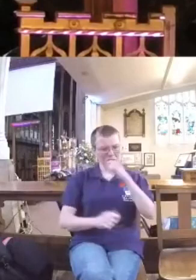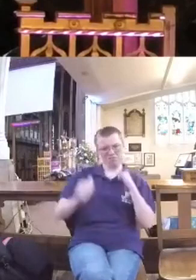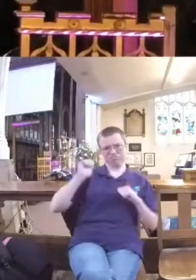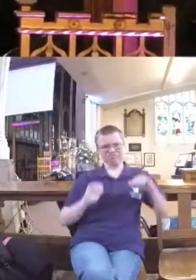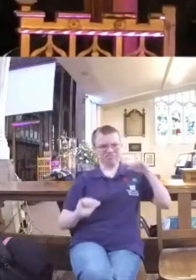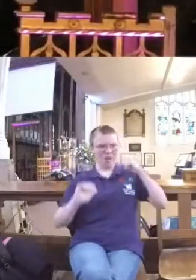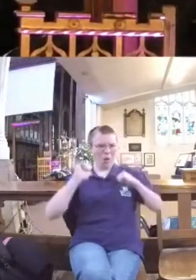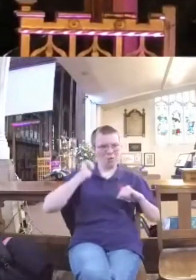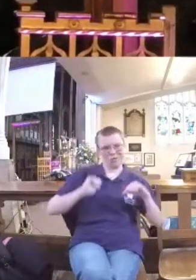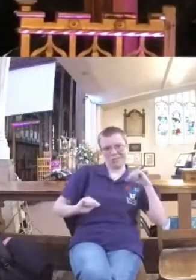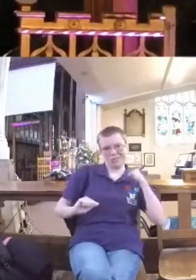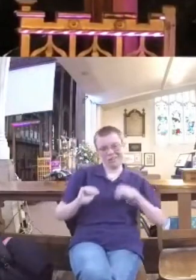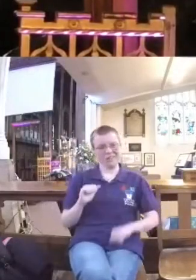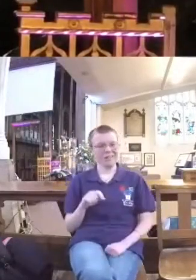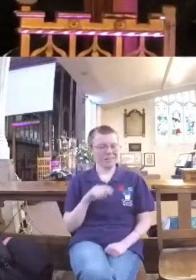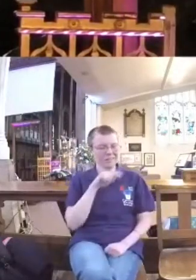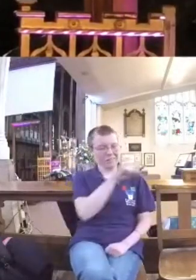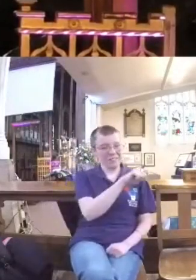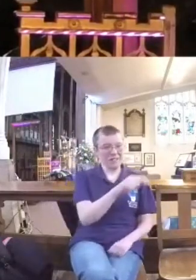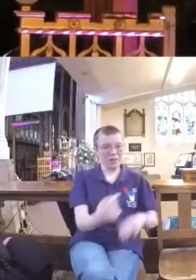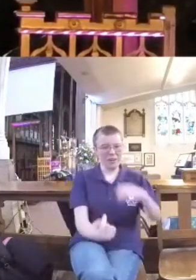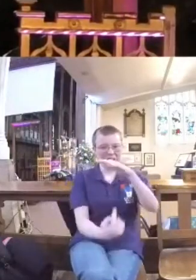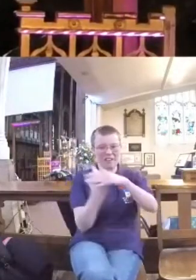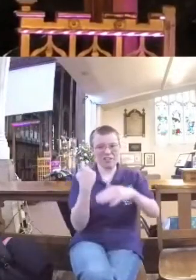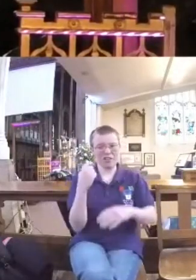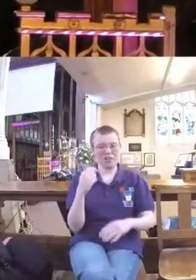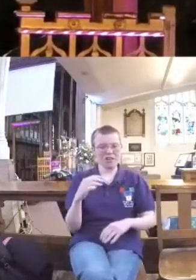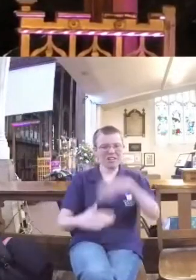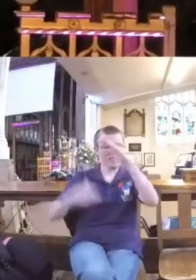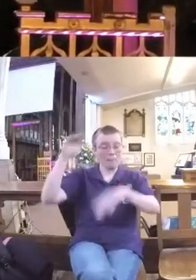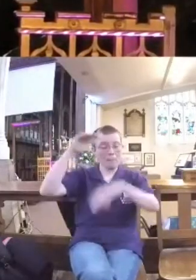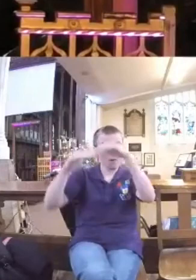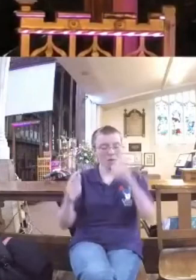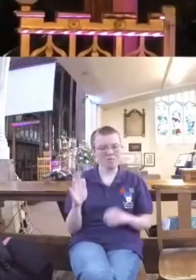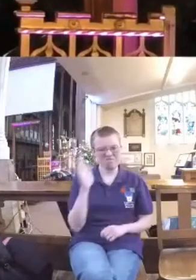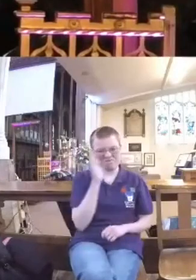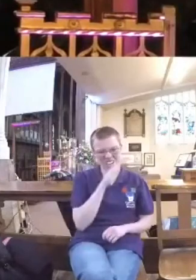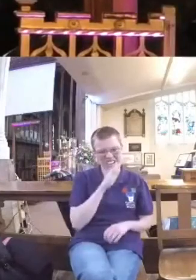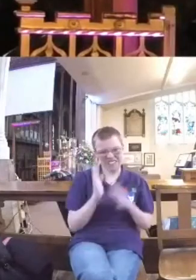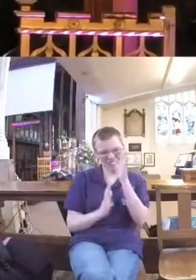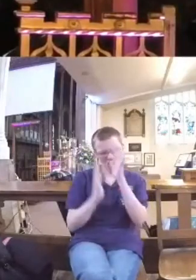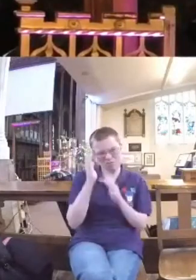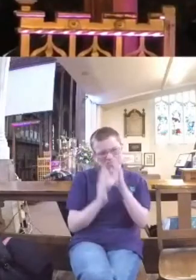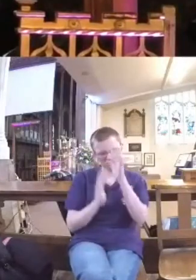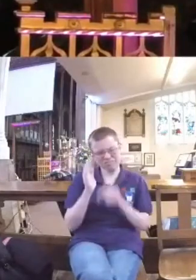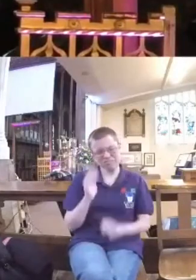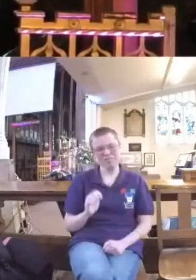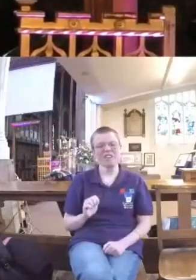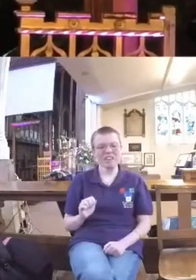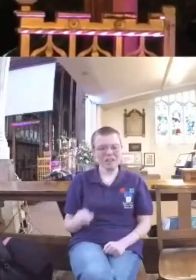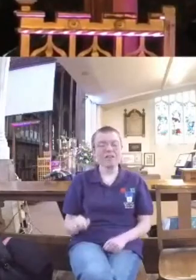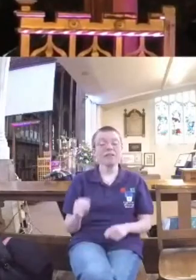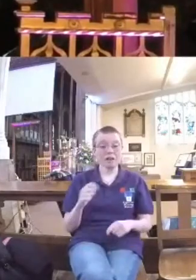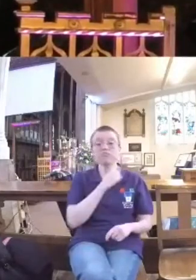So proud that he went into the temple to burn incense to the Lord. Now, this was meant to be the job of a